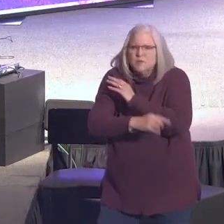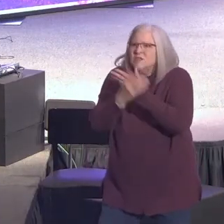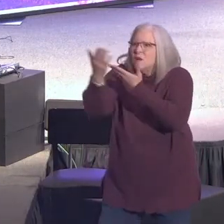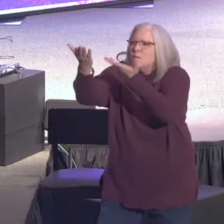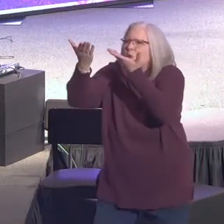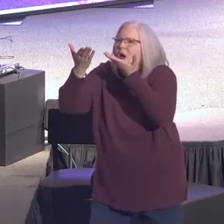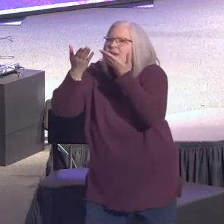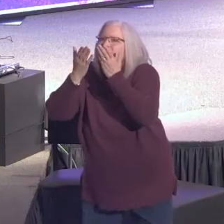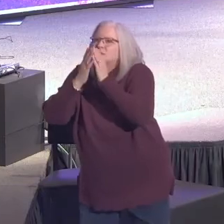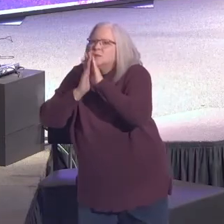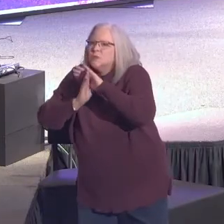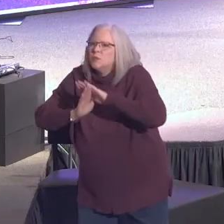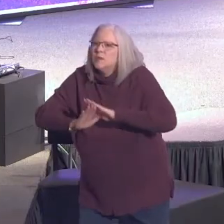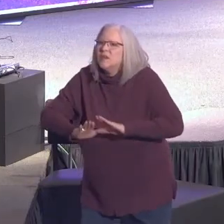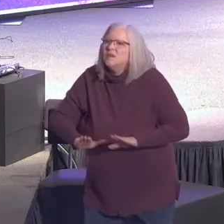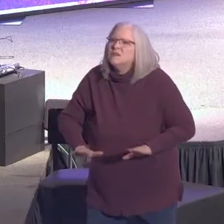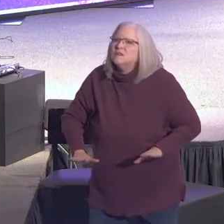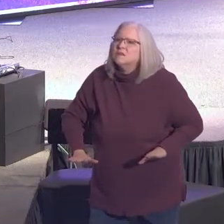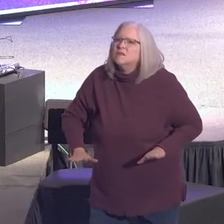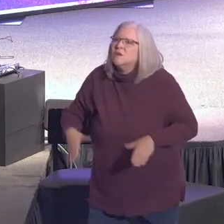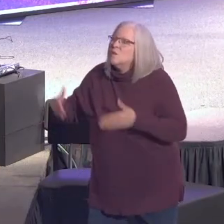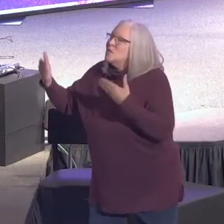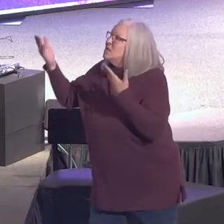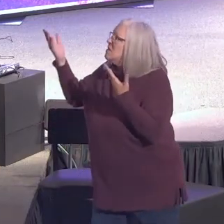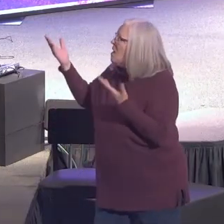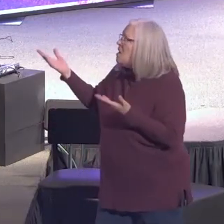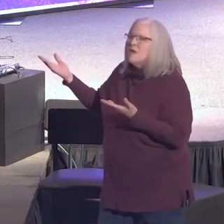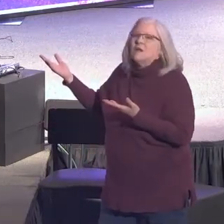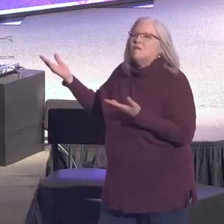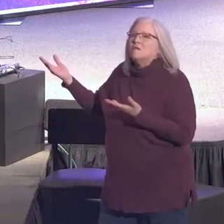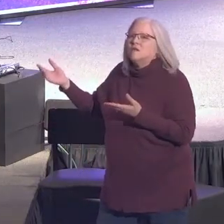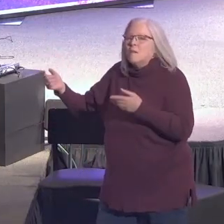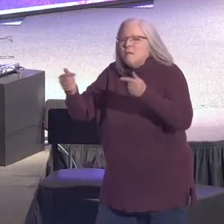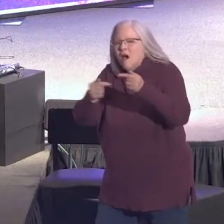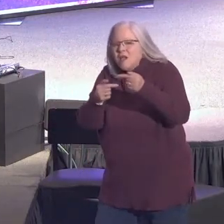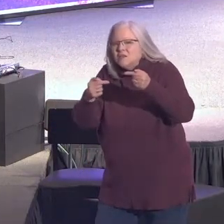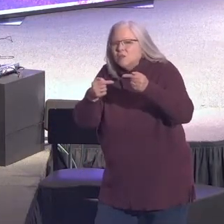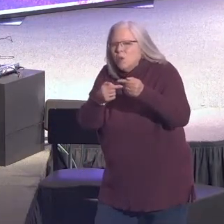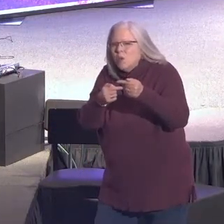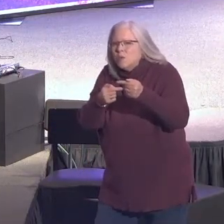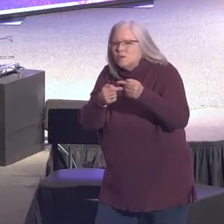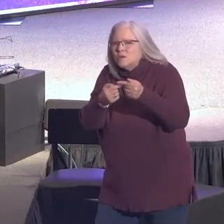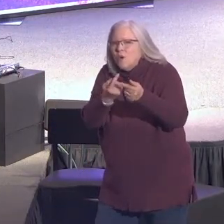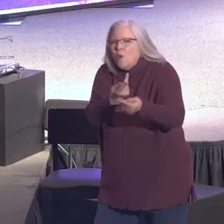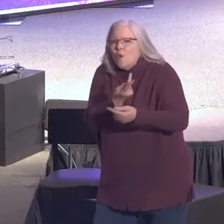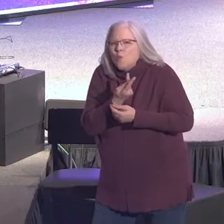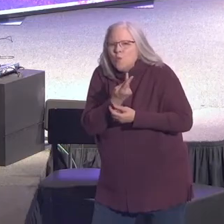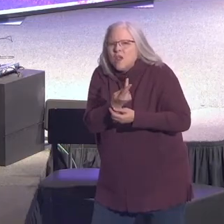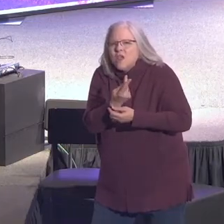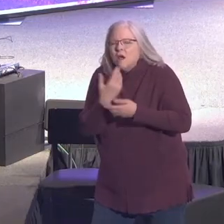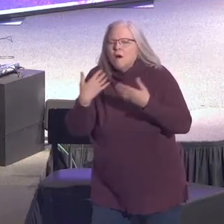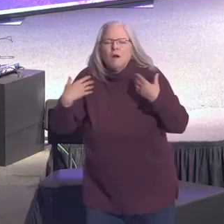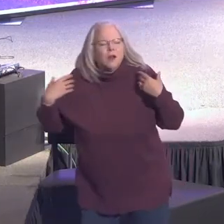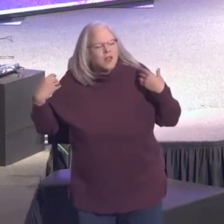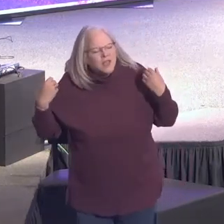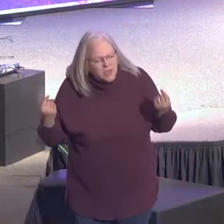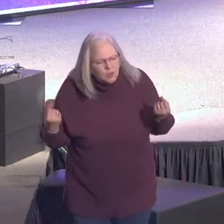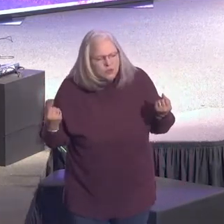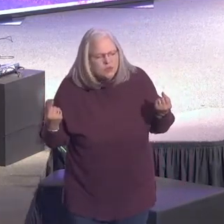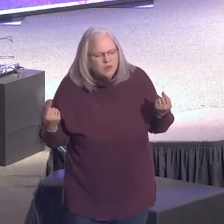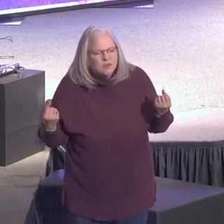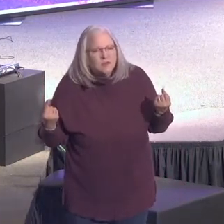was on him. And by his wounds we are healed.